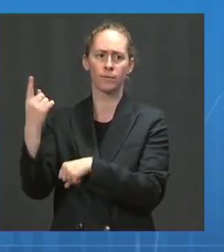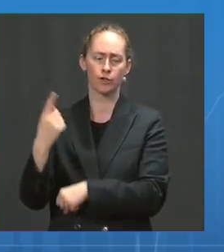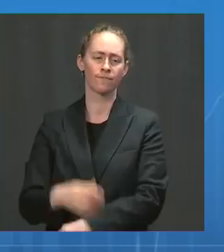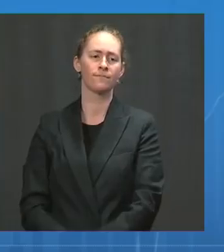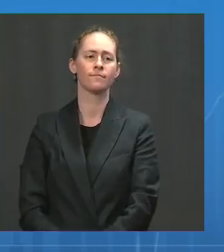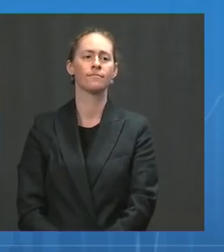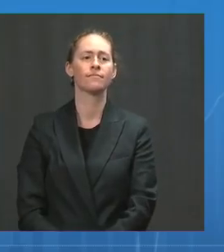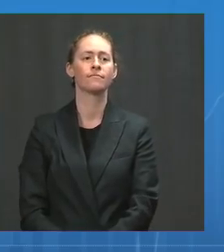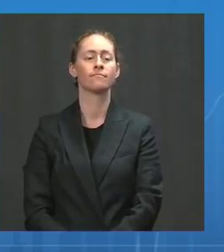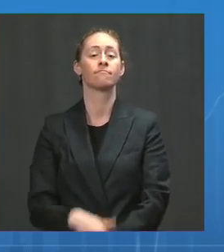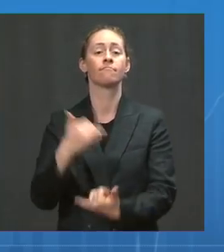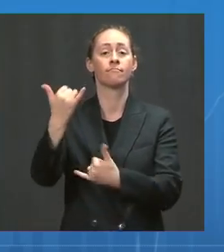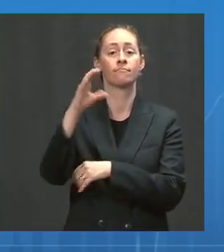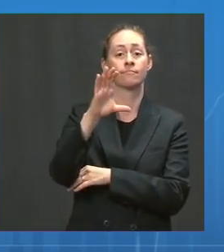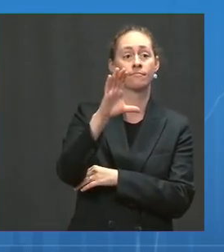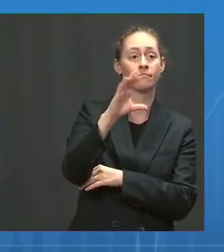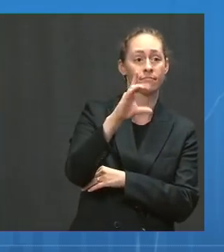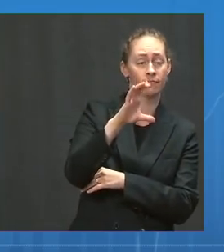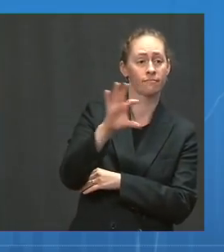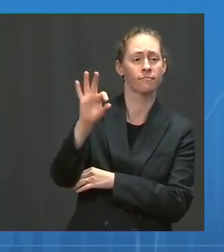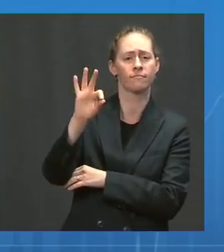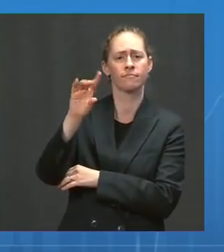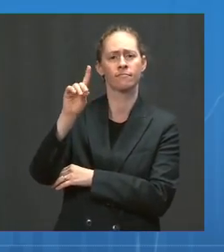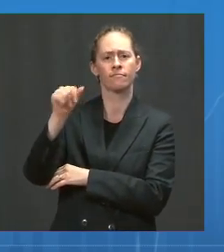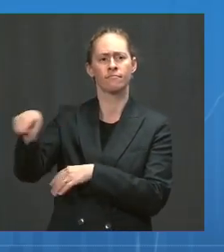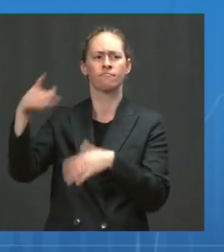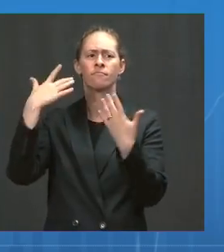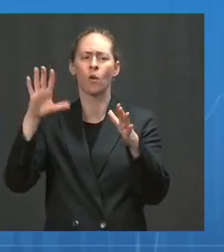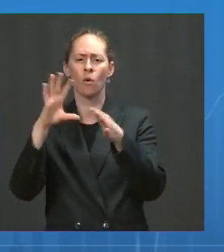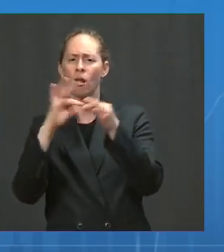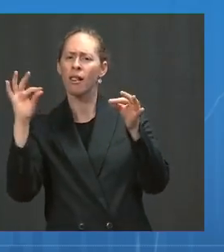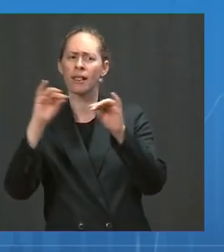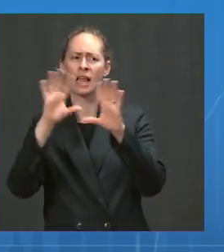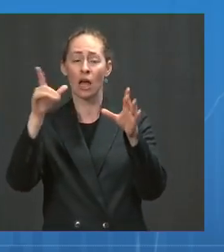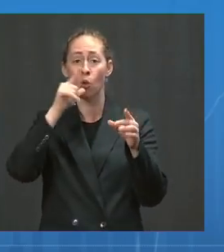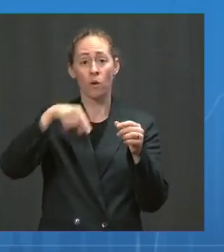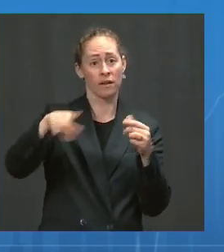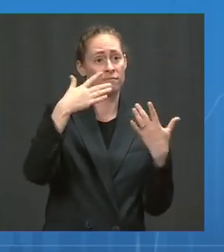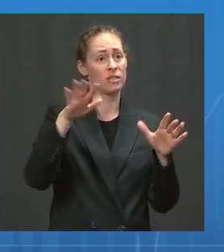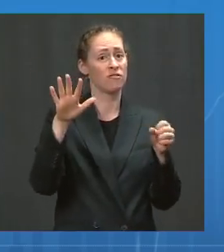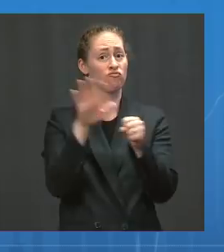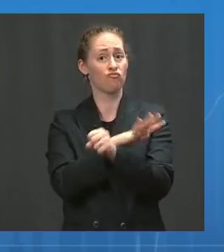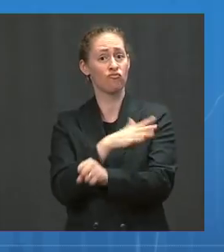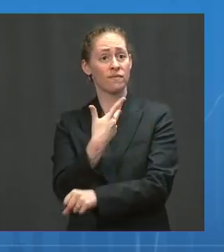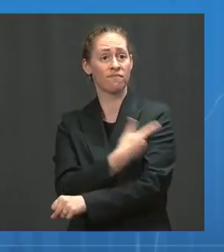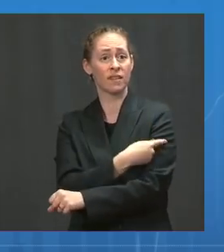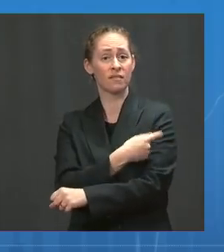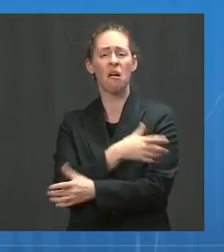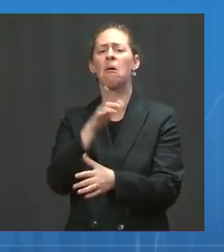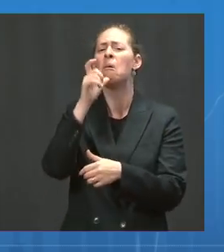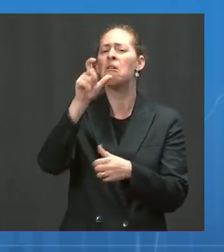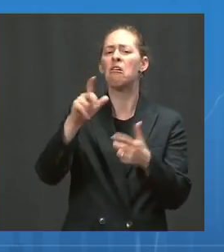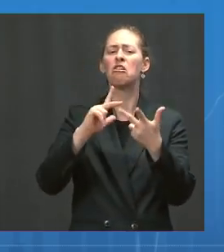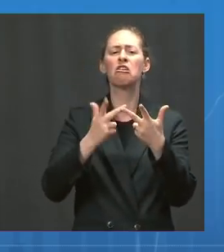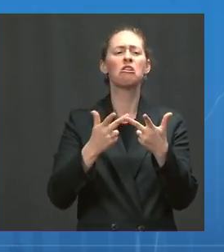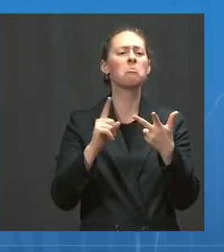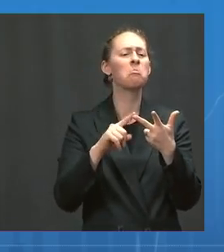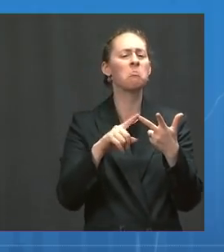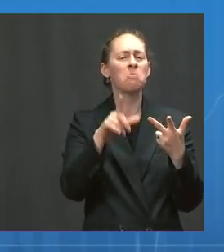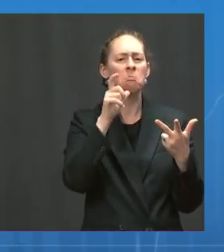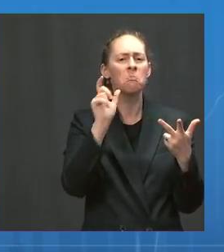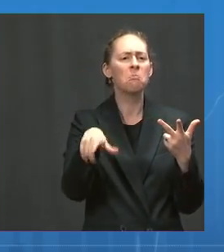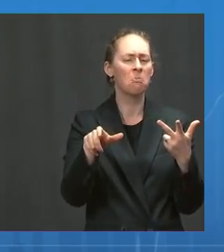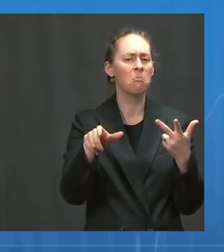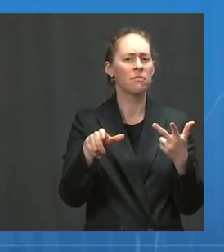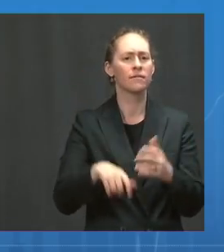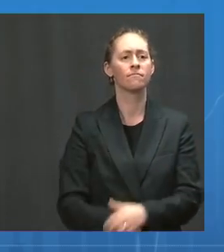said Americans who have been fully vaccinated do not need a booster shot. Independent and rigorous scientific